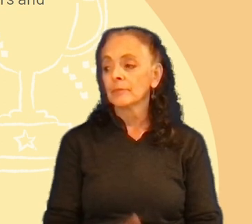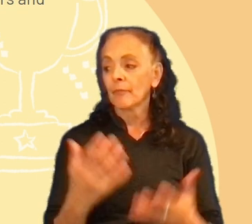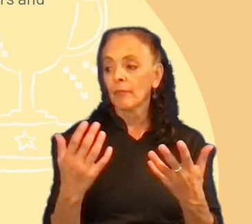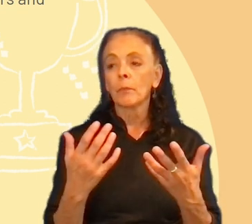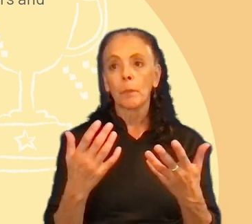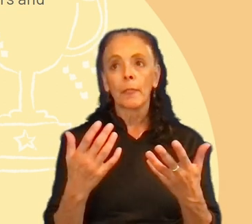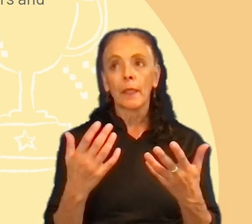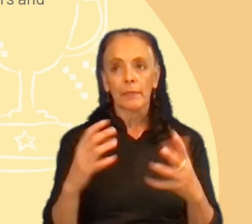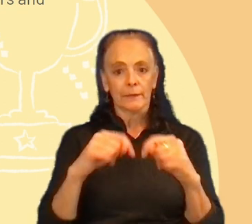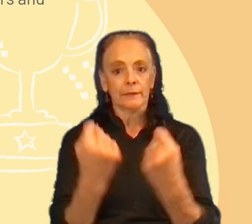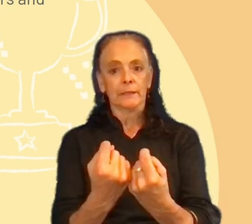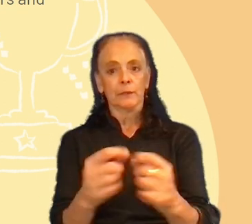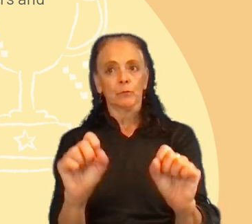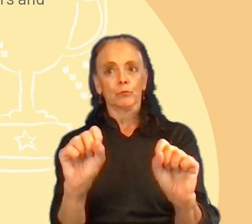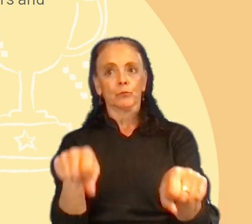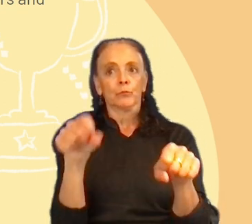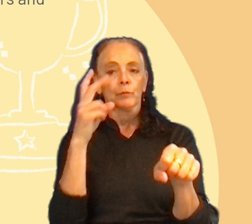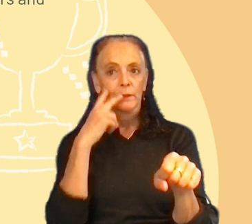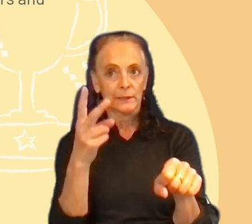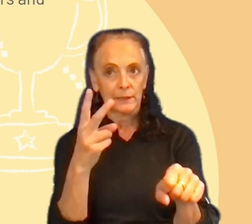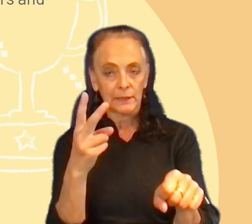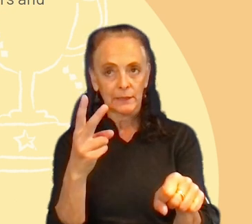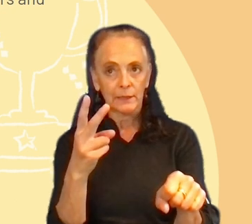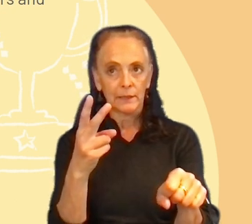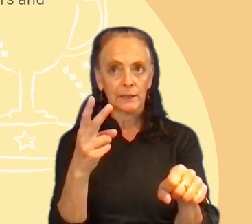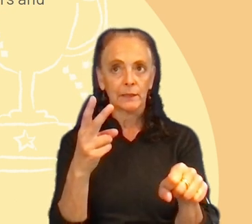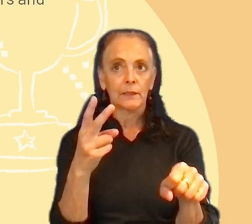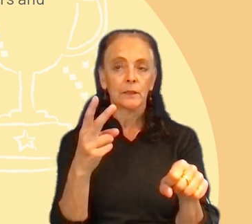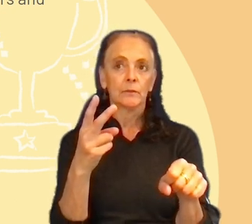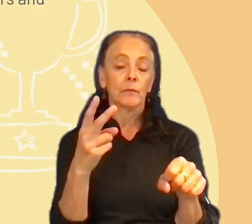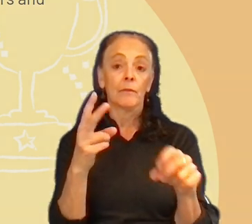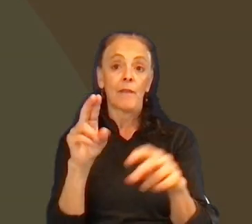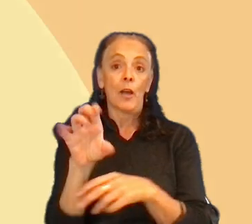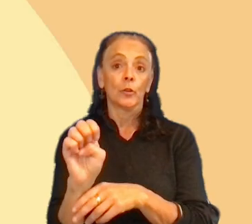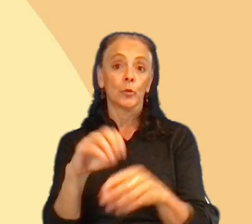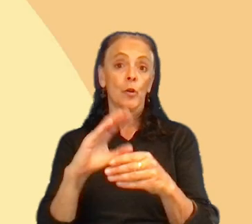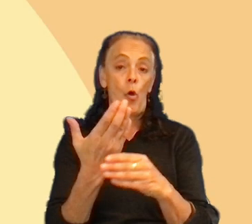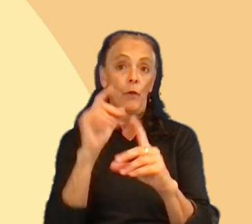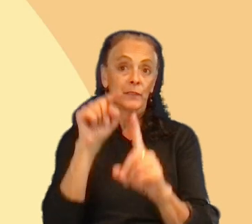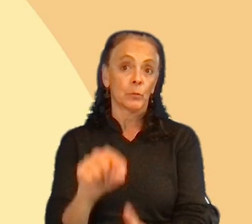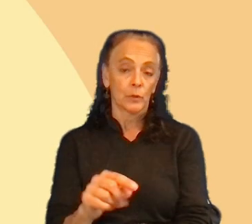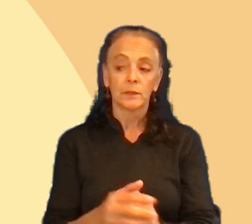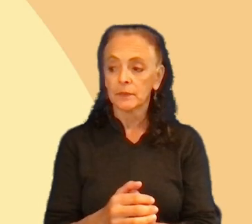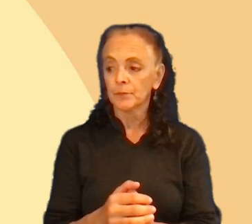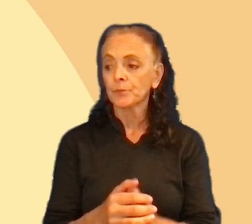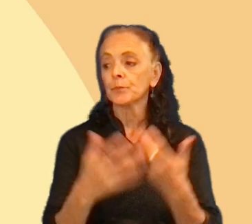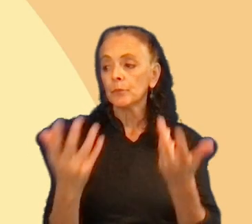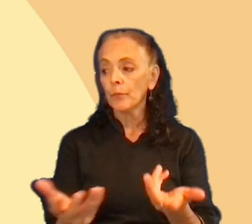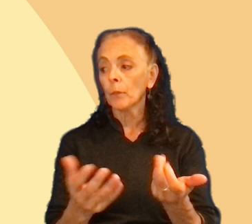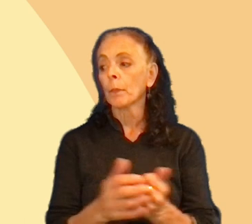were, the team was able to see a high value value in all these relevant points. So, uh,